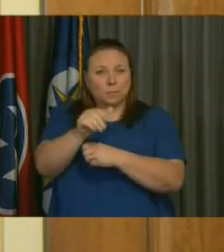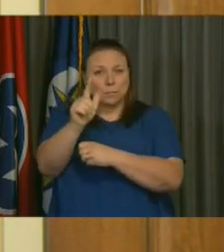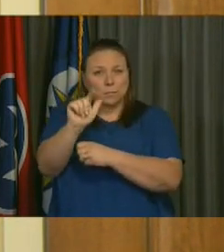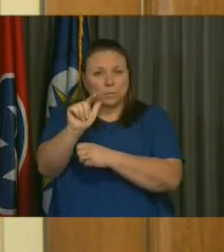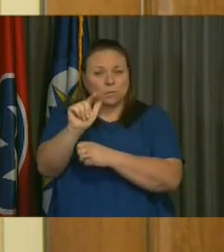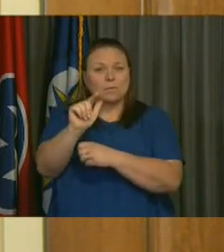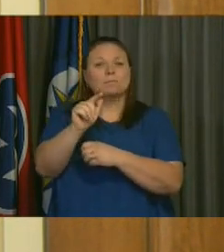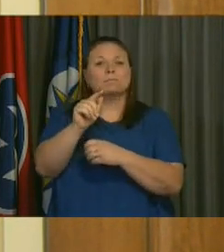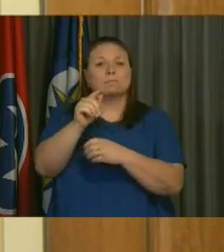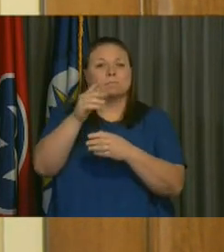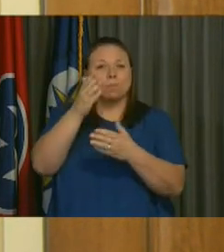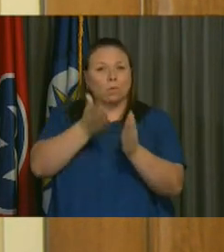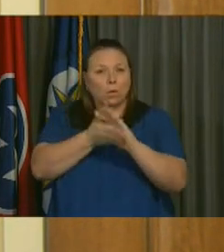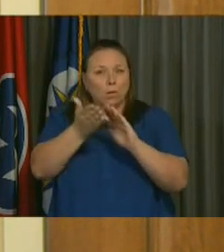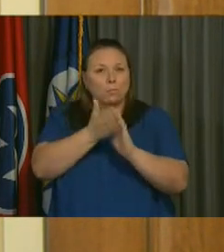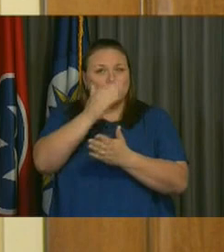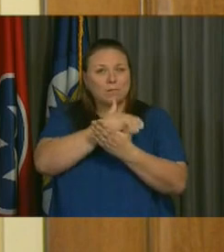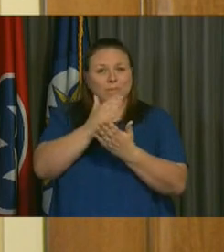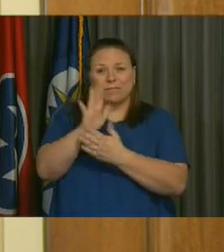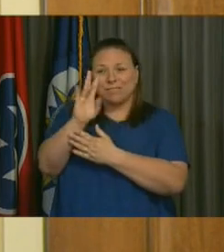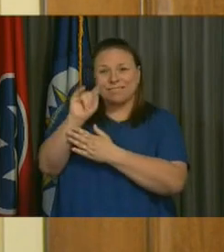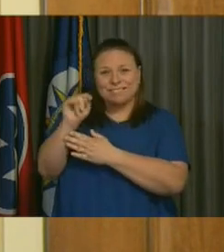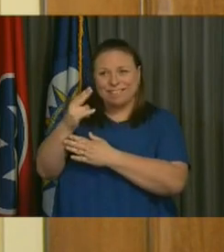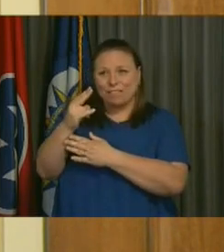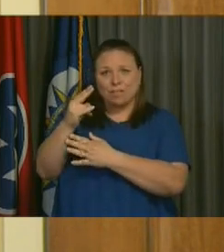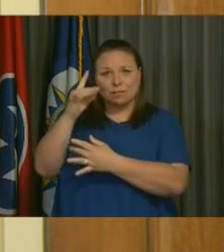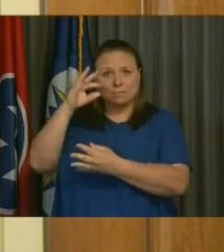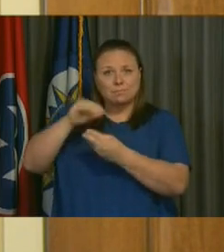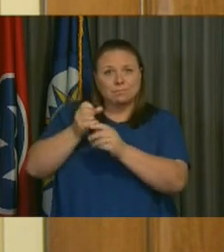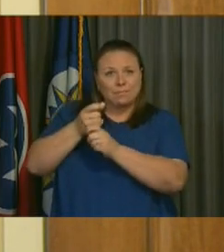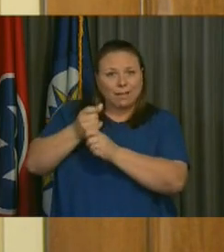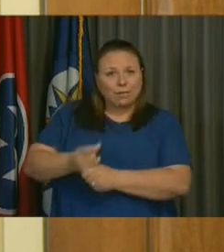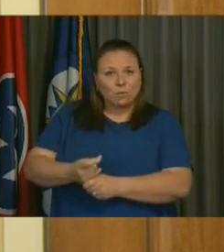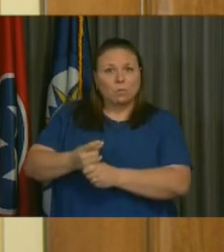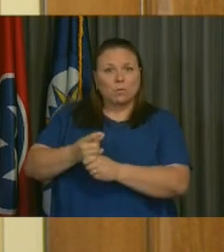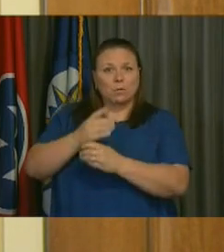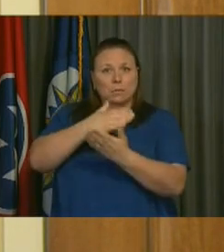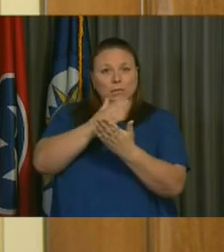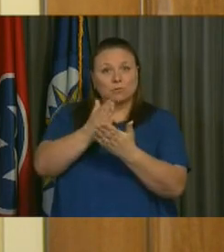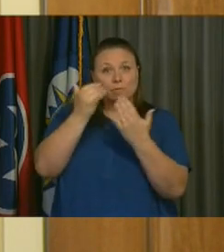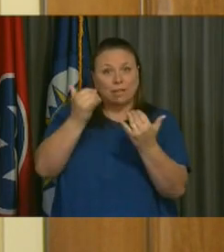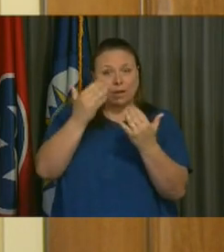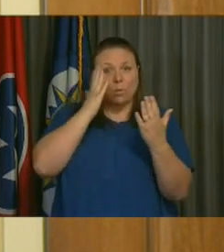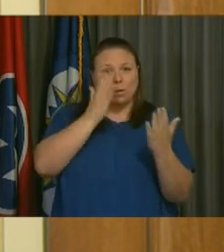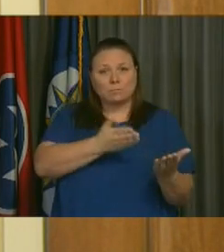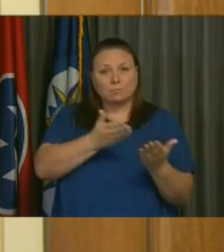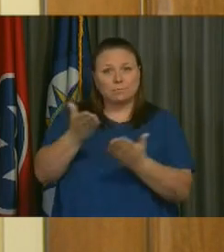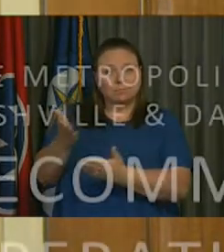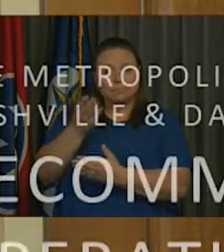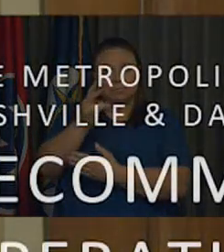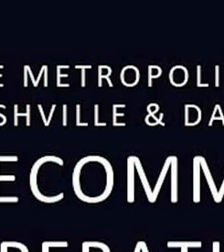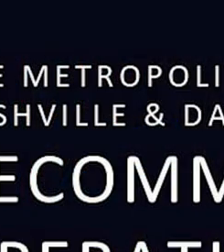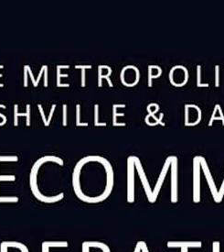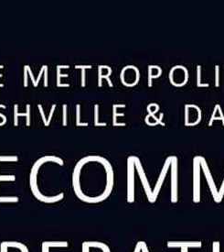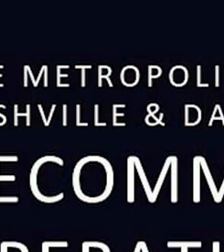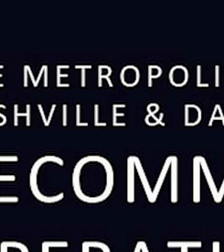57th annual budget for Metropolitan Nashville. And now, with no further ado, Mayor John Cooper.